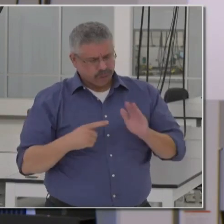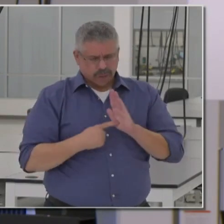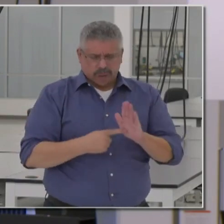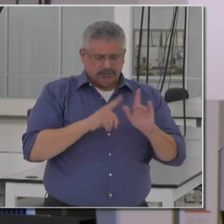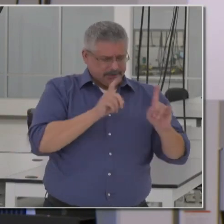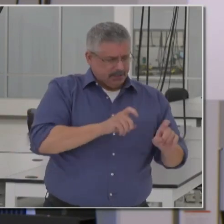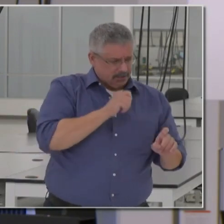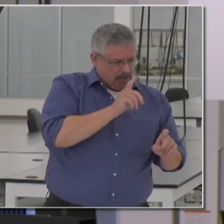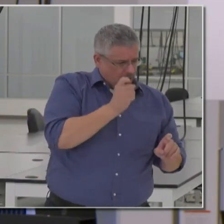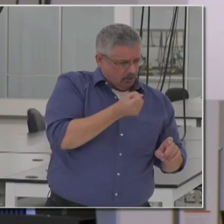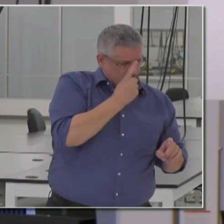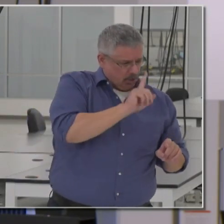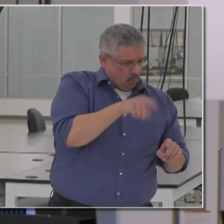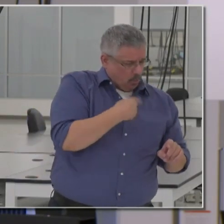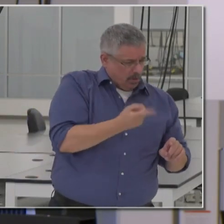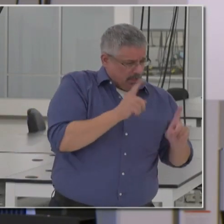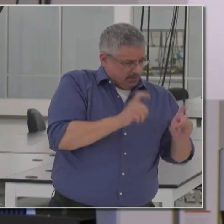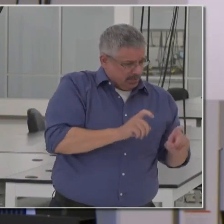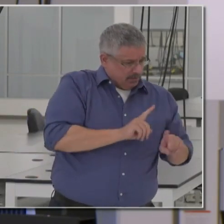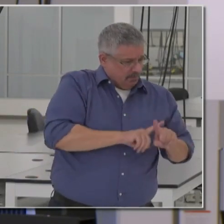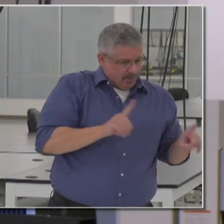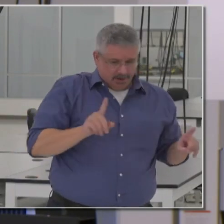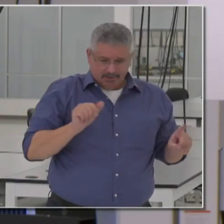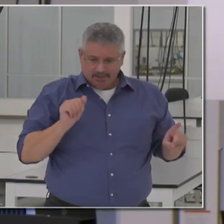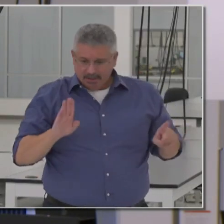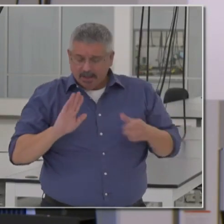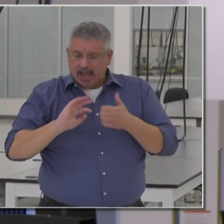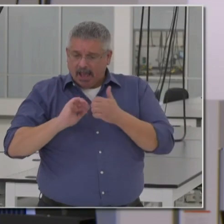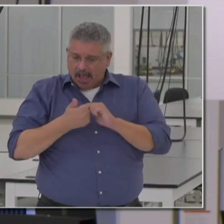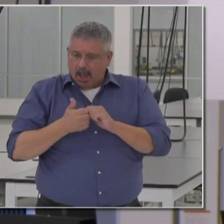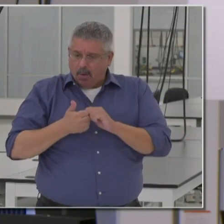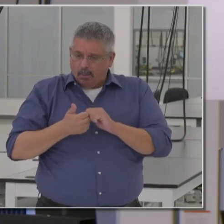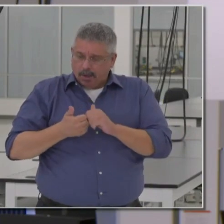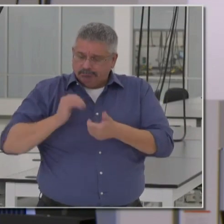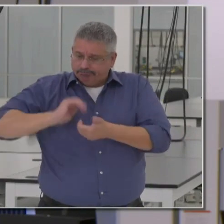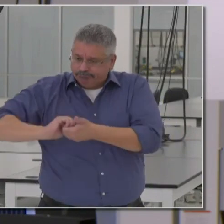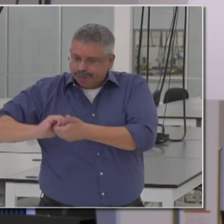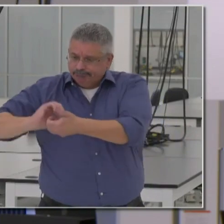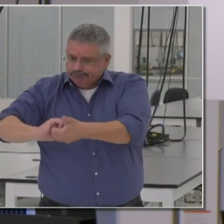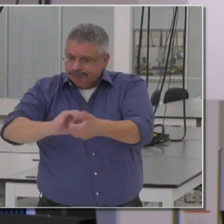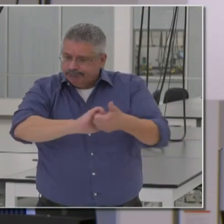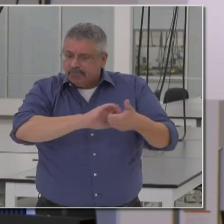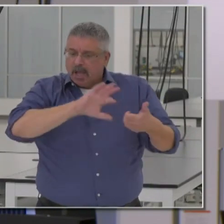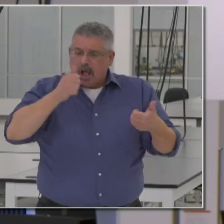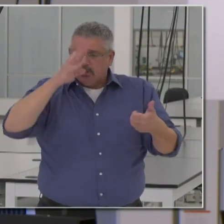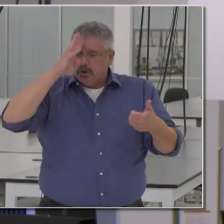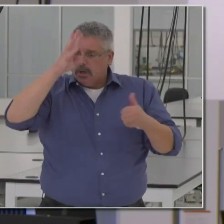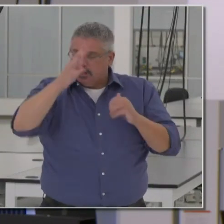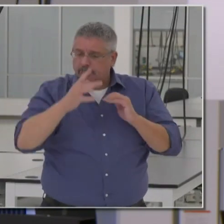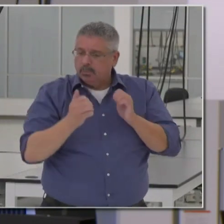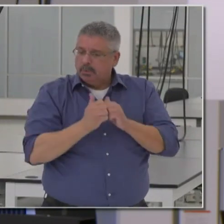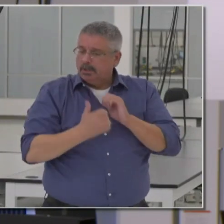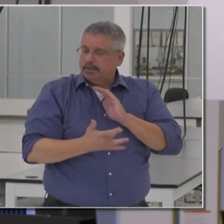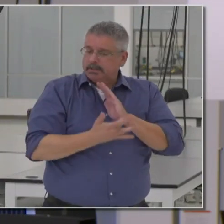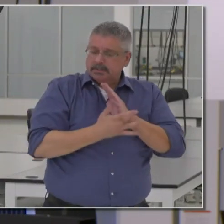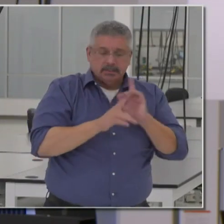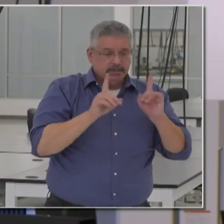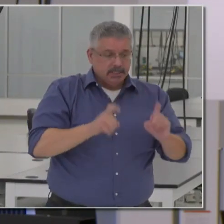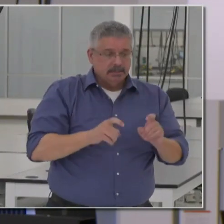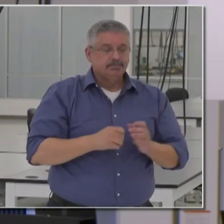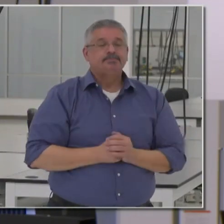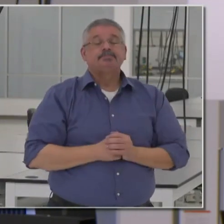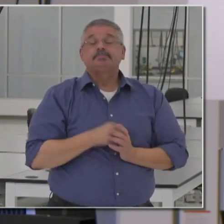understanding not just what we needed to do for this lab, but how it complimented other innovations in technology in testing.